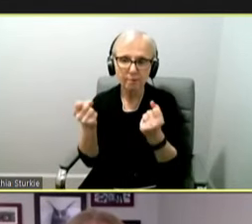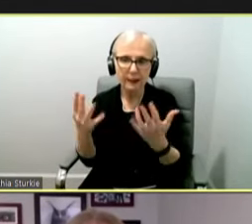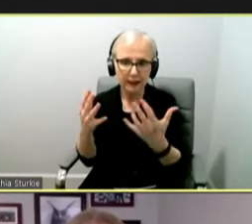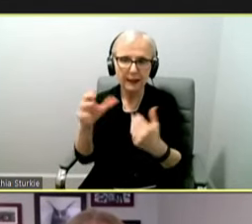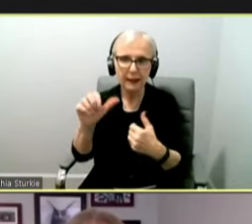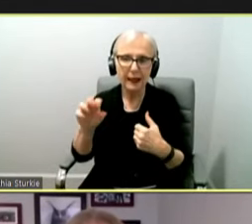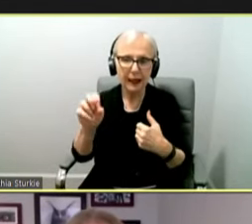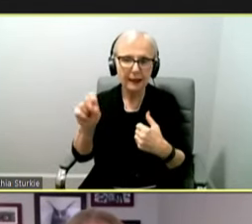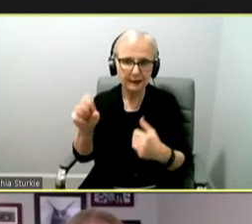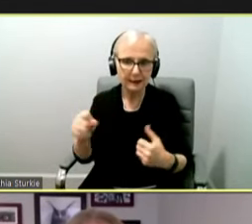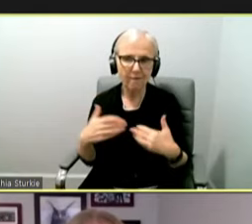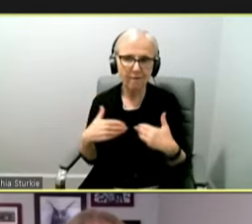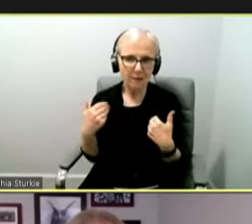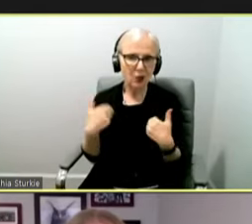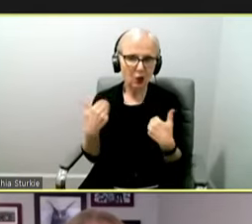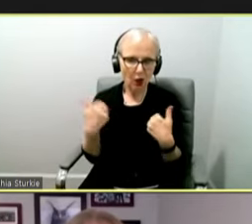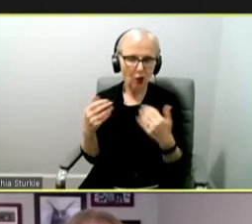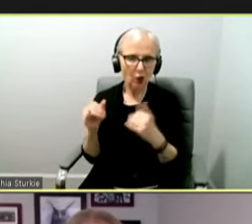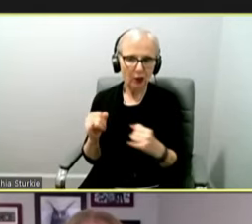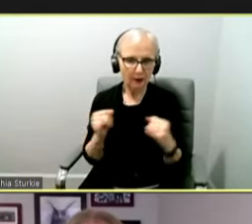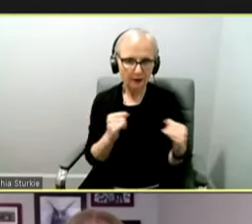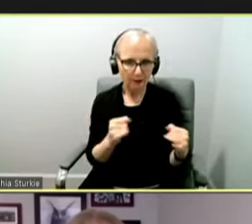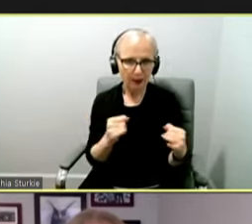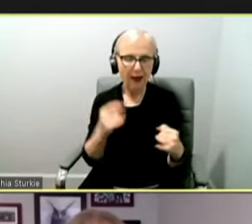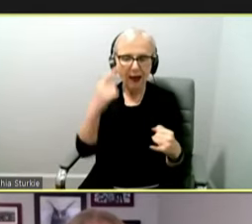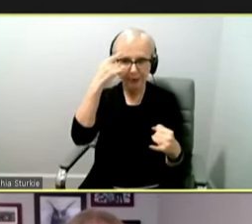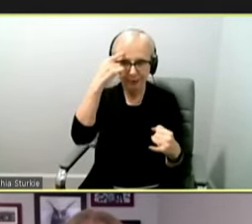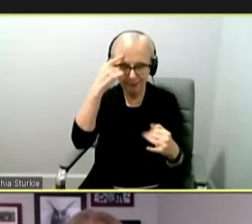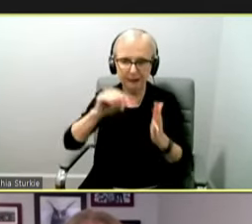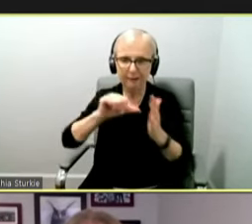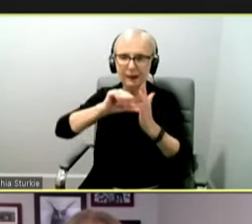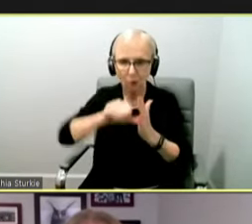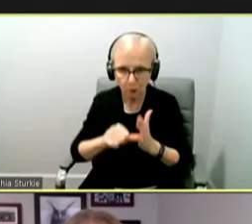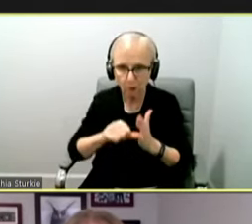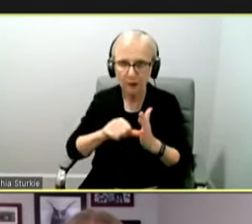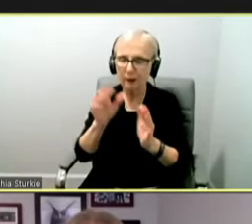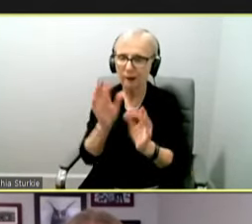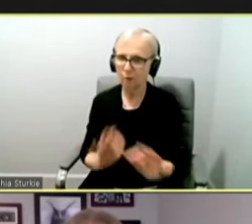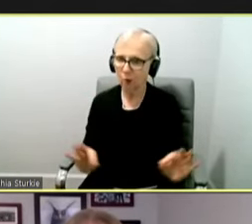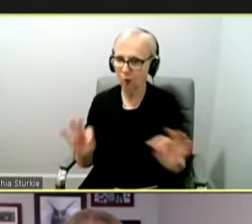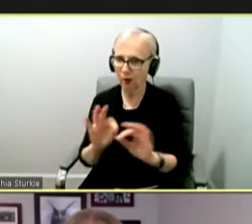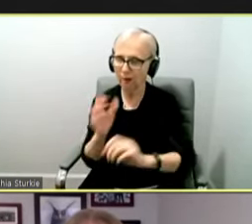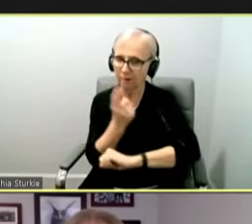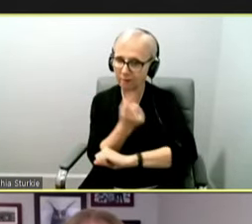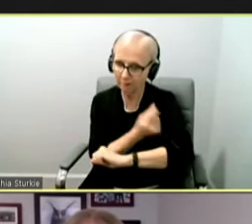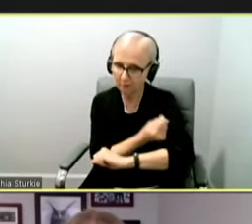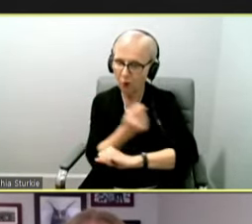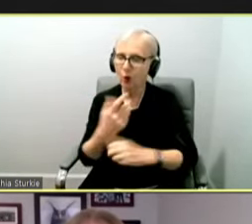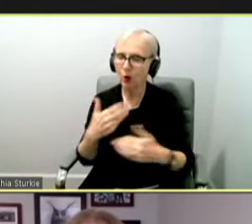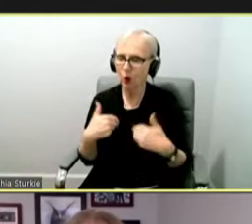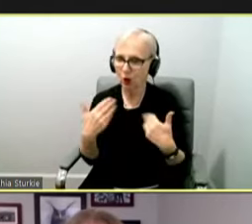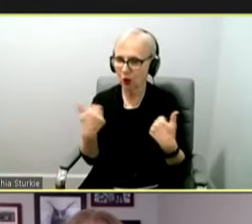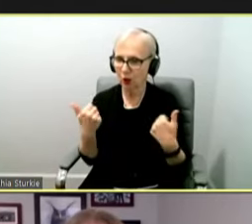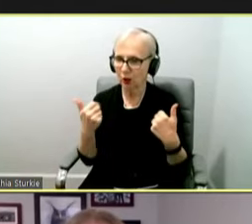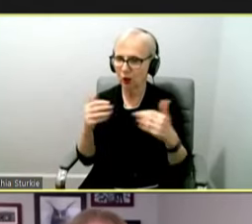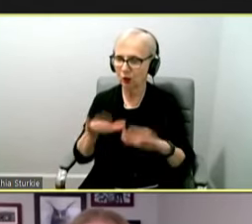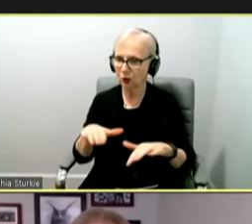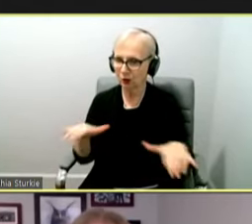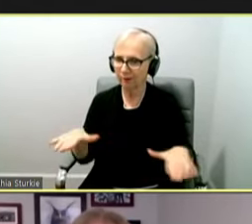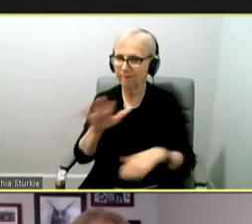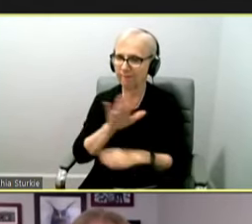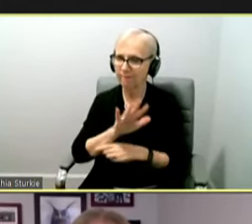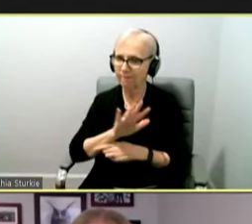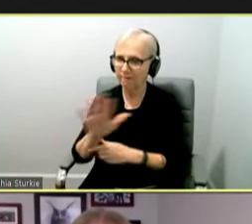have been among younger individuals. And so I think that does reinforce the importance of vaccination for all Coloradans, but now, especially for our 5 to